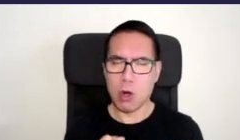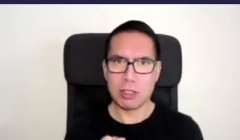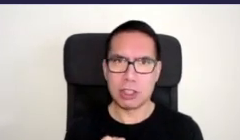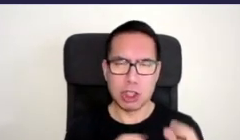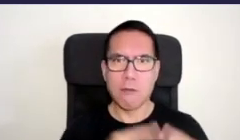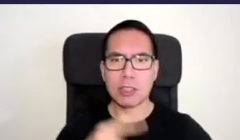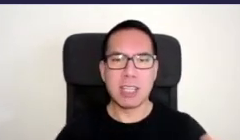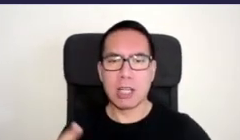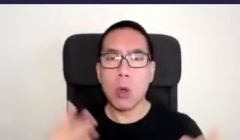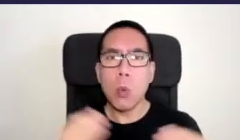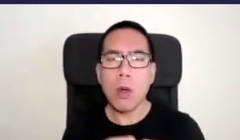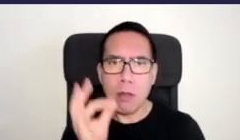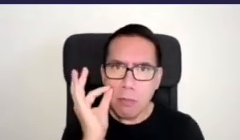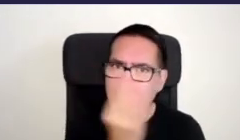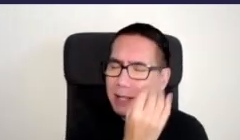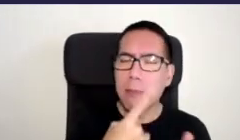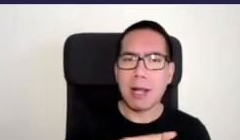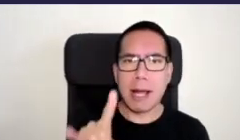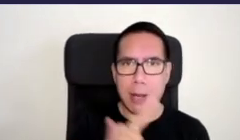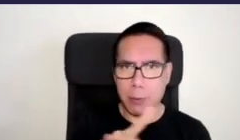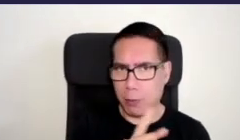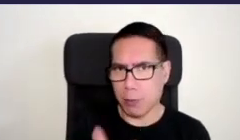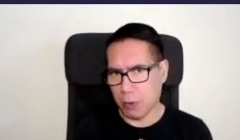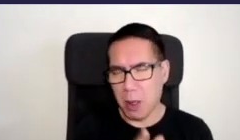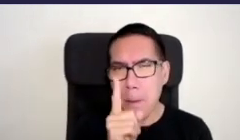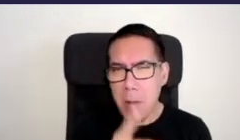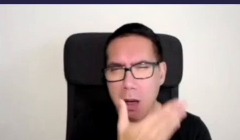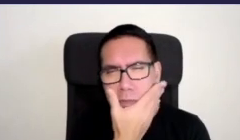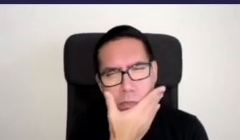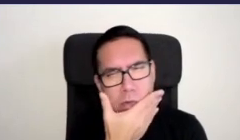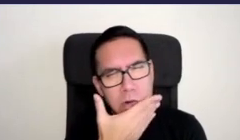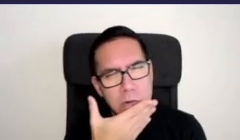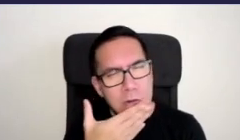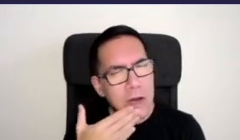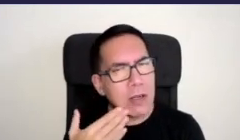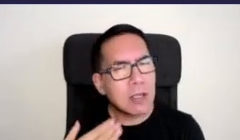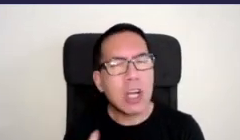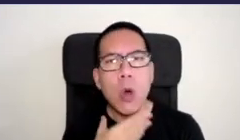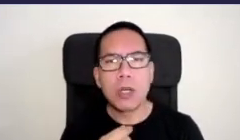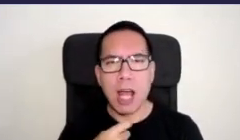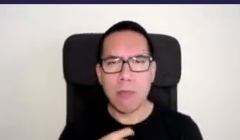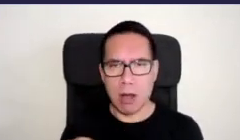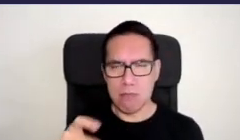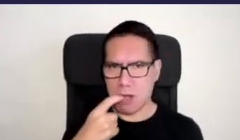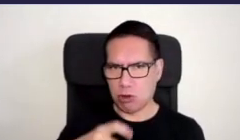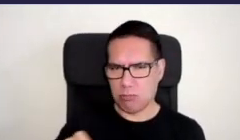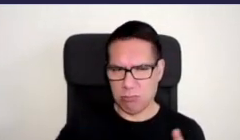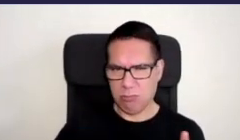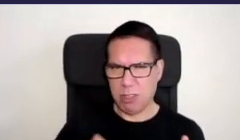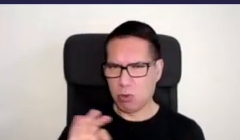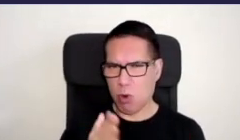plants and with the critters but we've got these beautiful I wish I had my cursor my cursor is not working at the moment but we have most